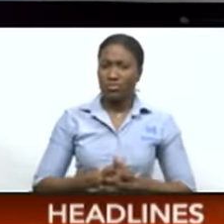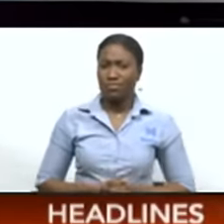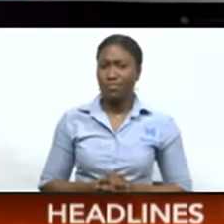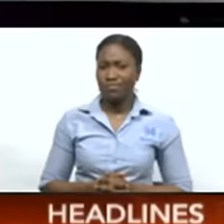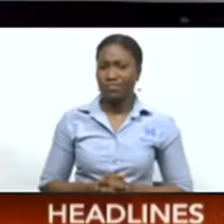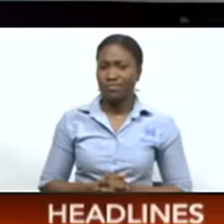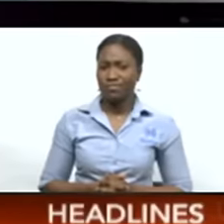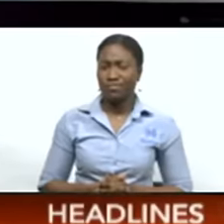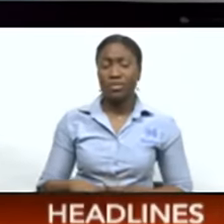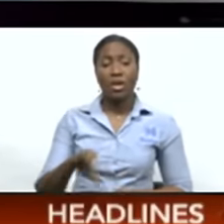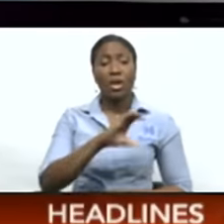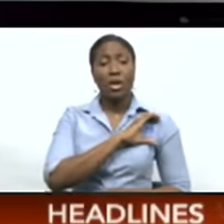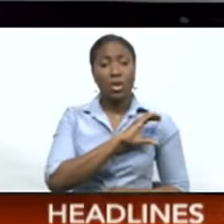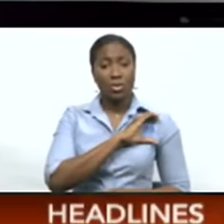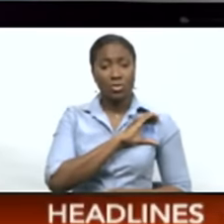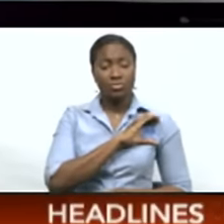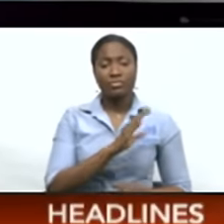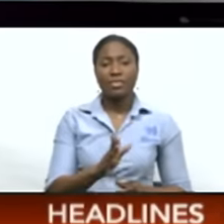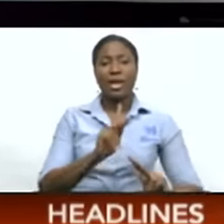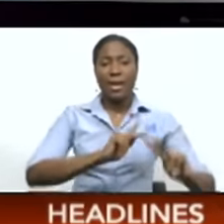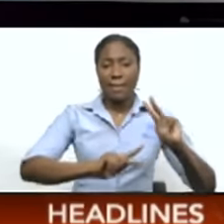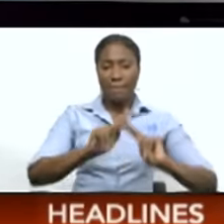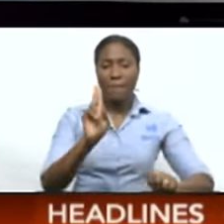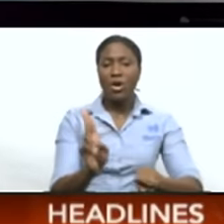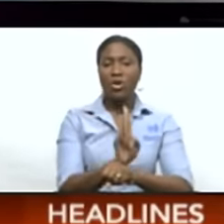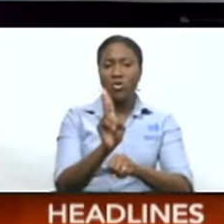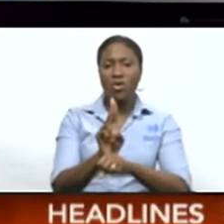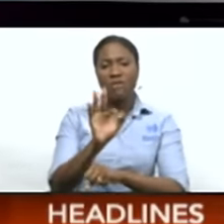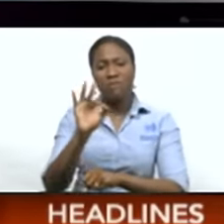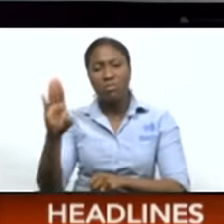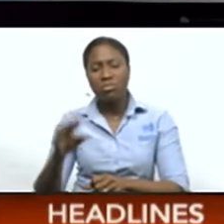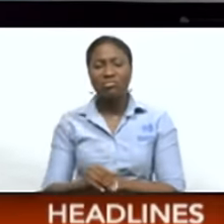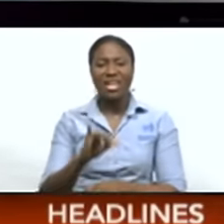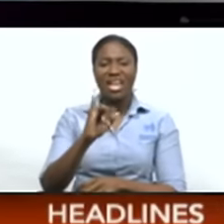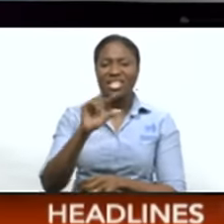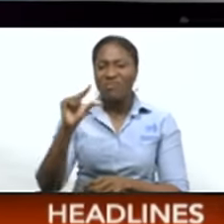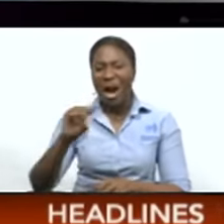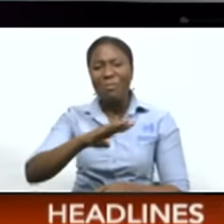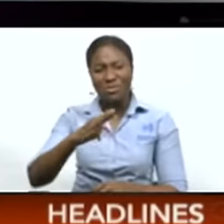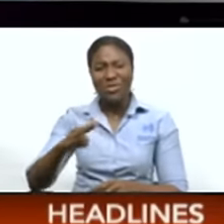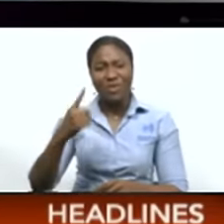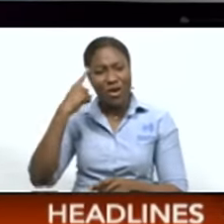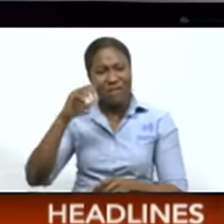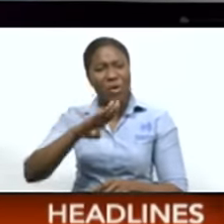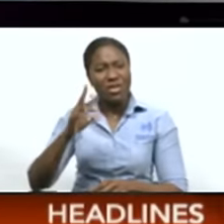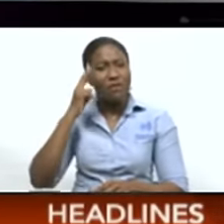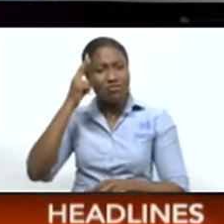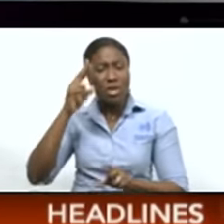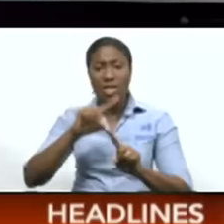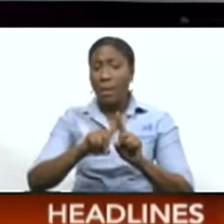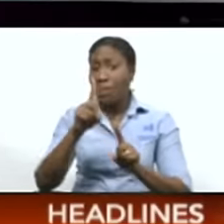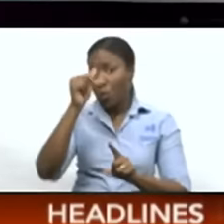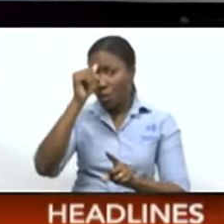Now, police use, people use social media for all sorts of reasons, but a Valencia man is accused of using his online account to sell